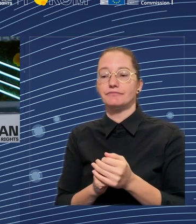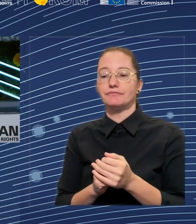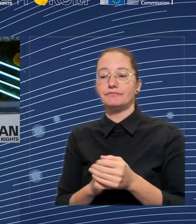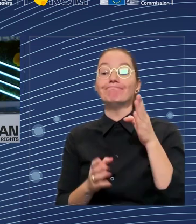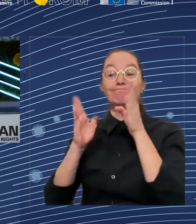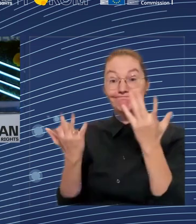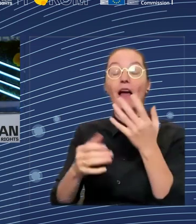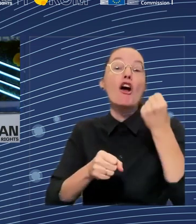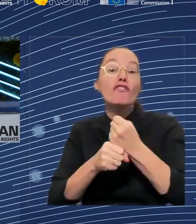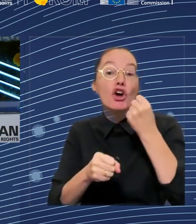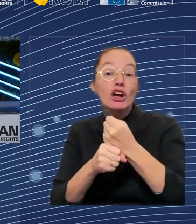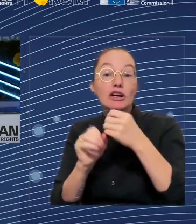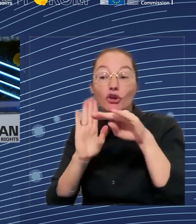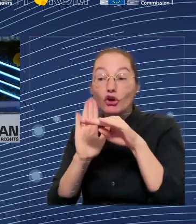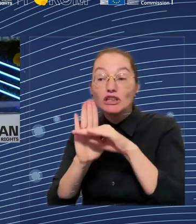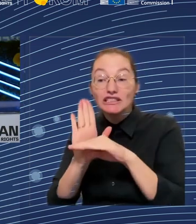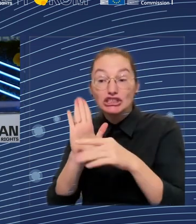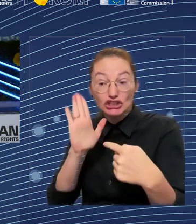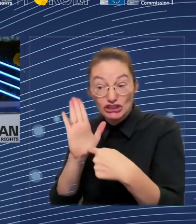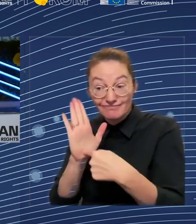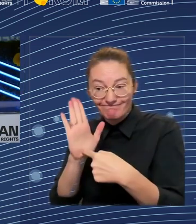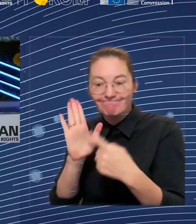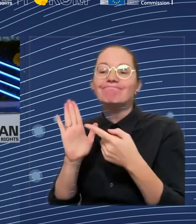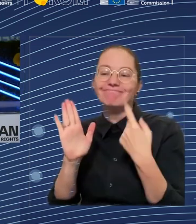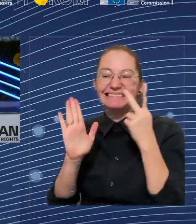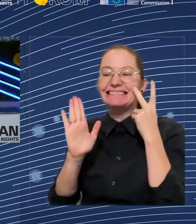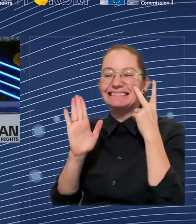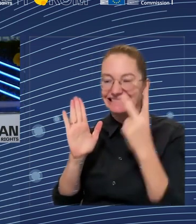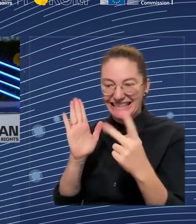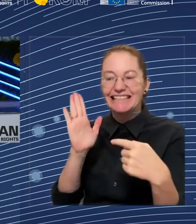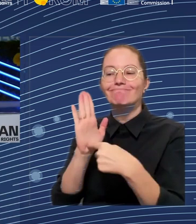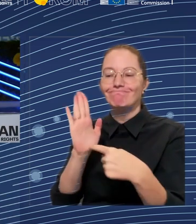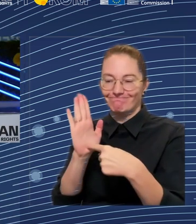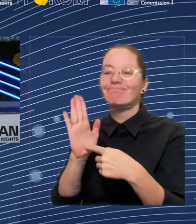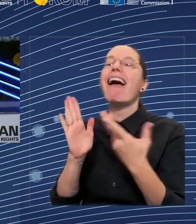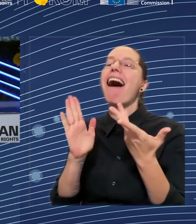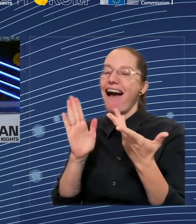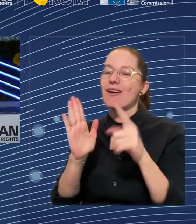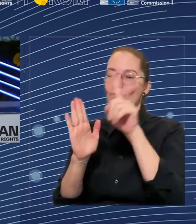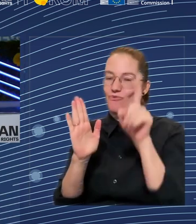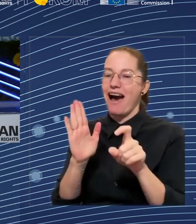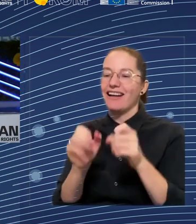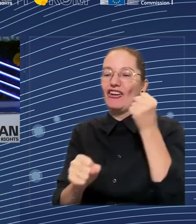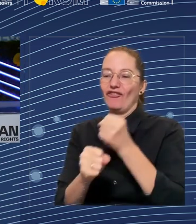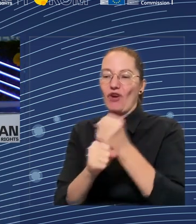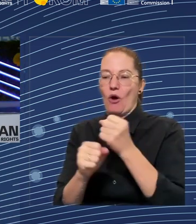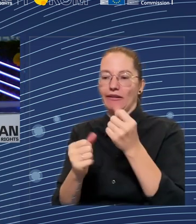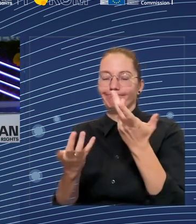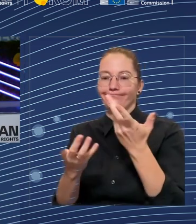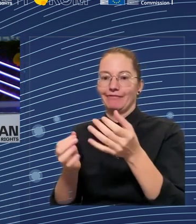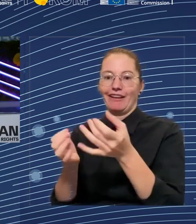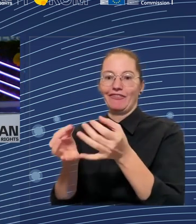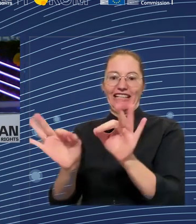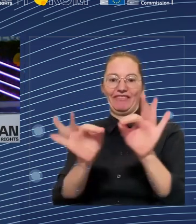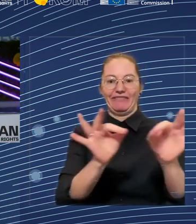from Eurofound and basically shows different dimensions of job